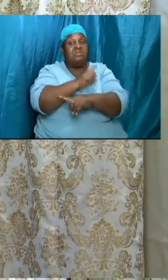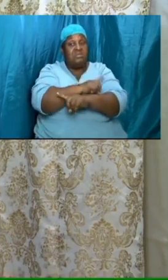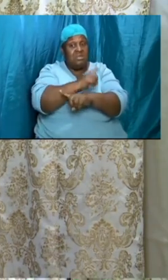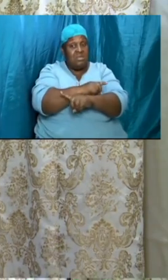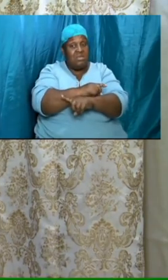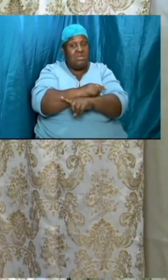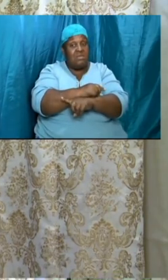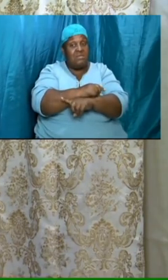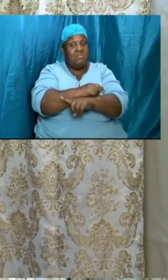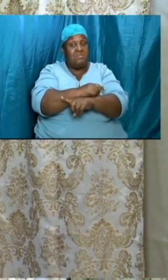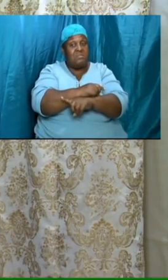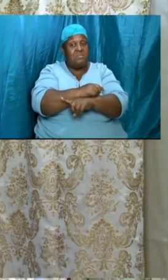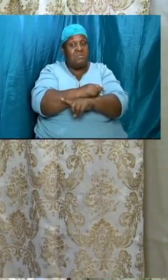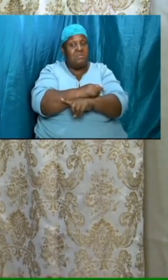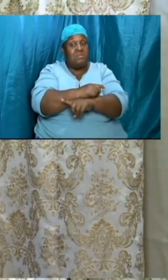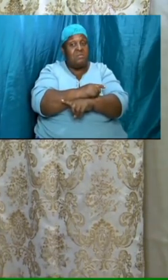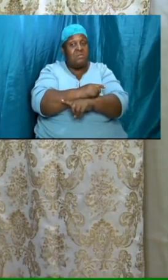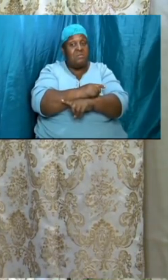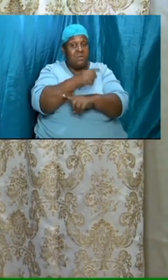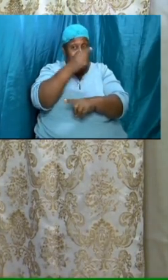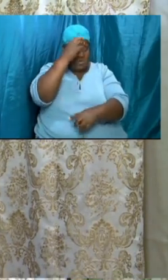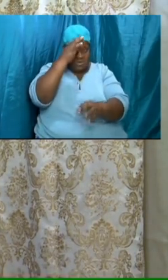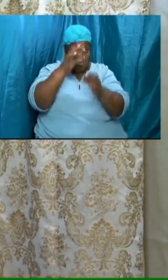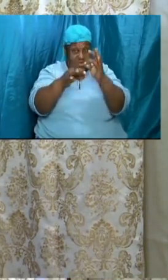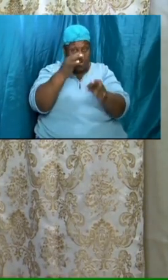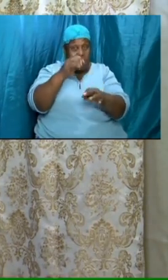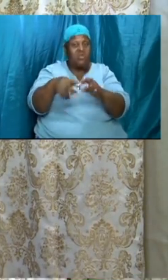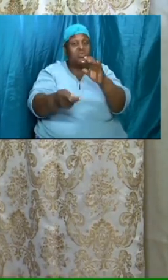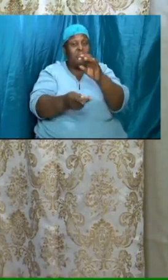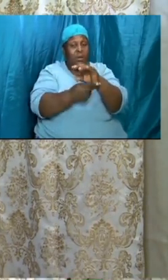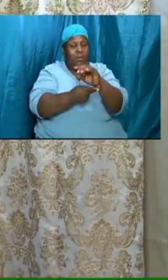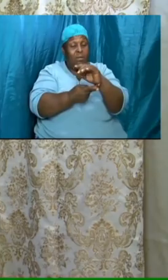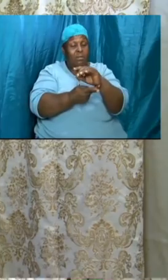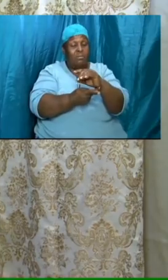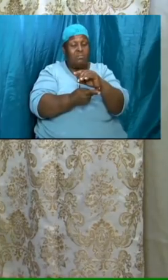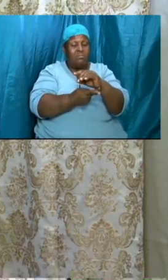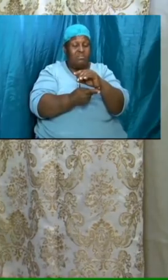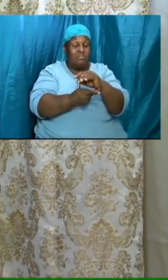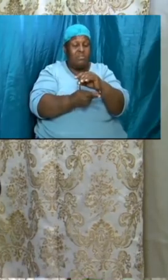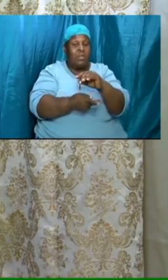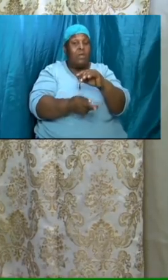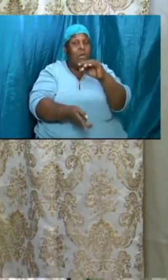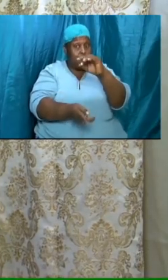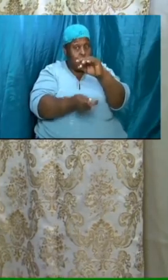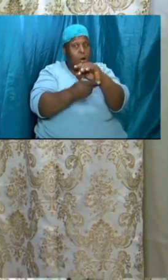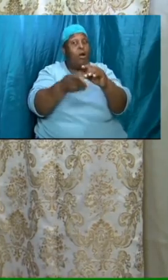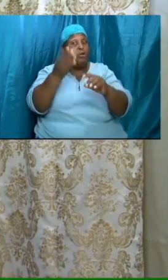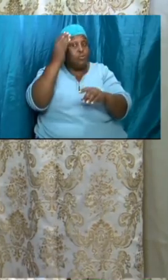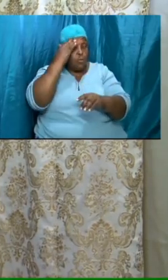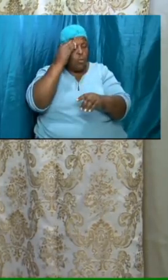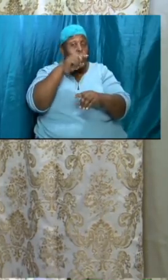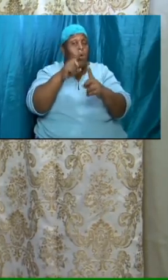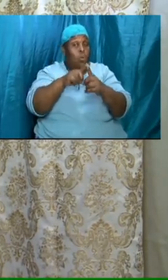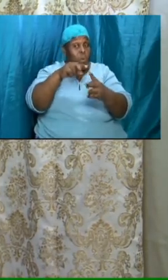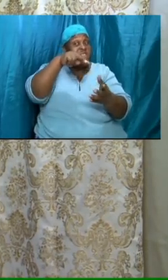to vindicate paul it means that paul knew that when he stands up there and those that were accusing